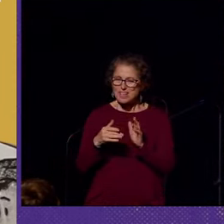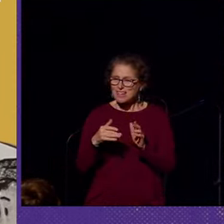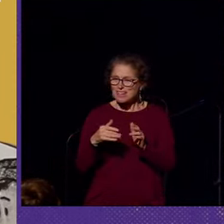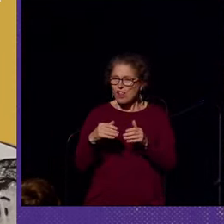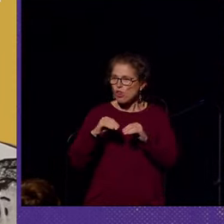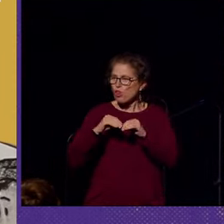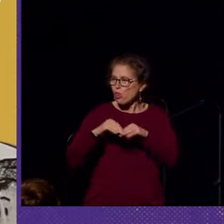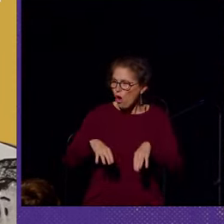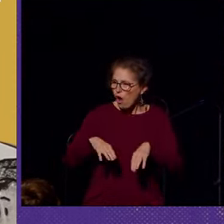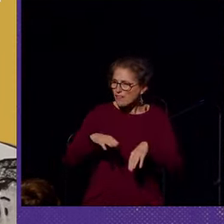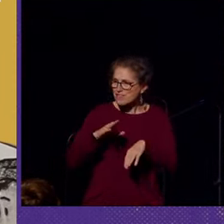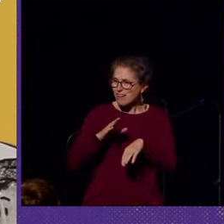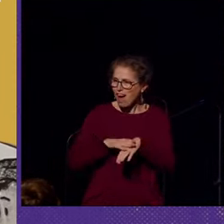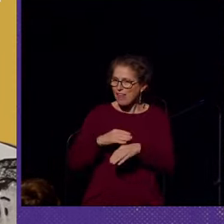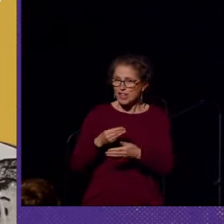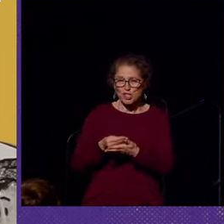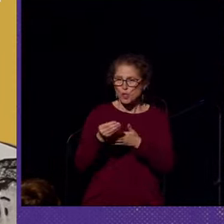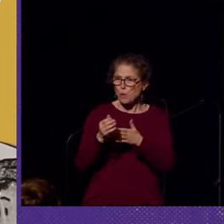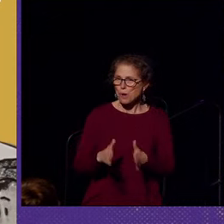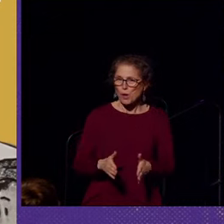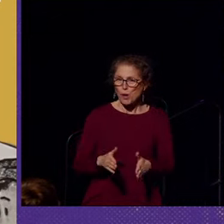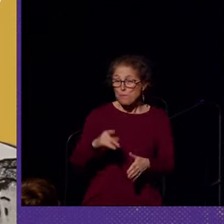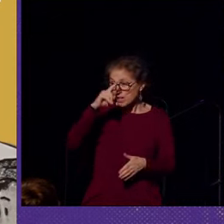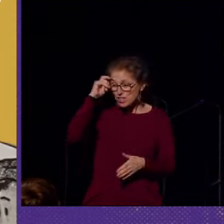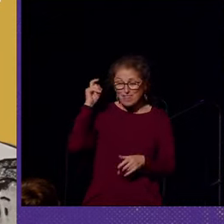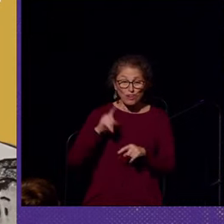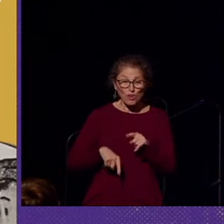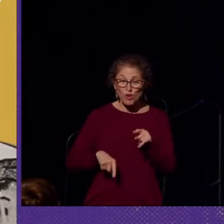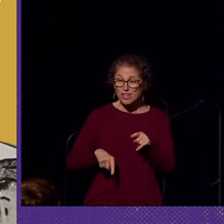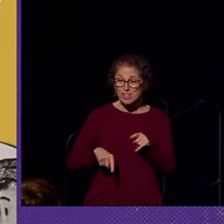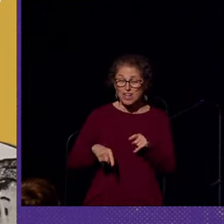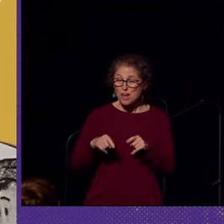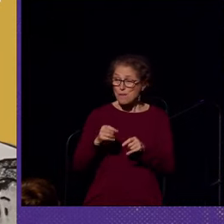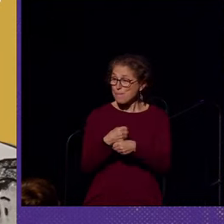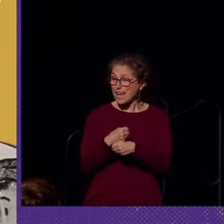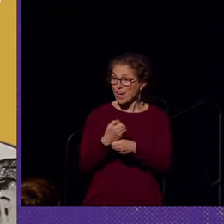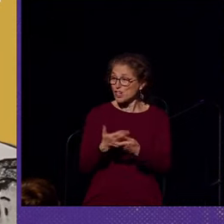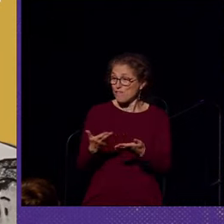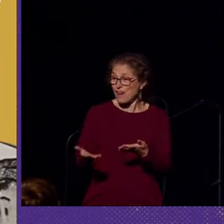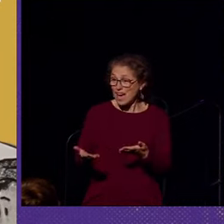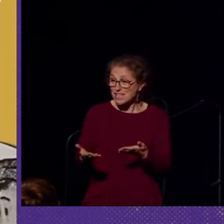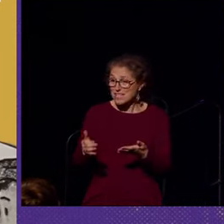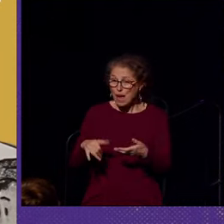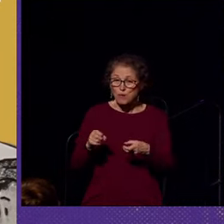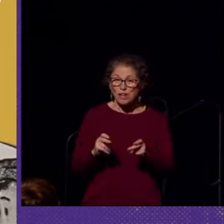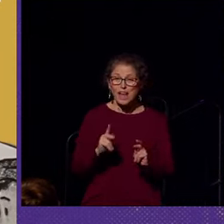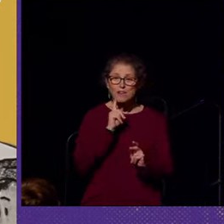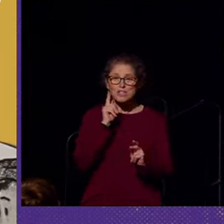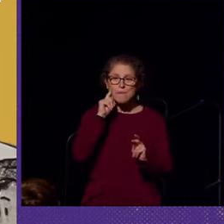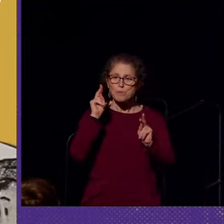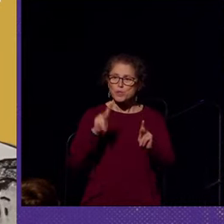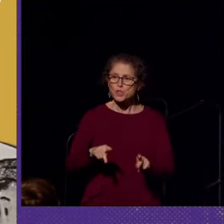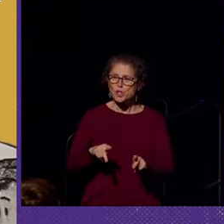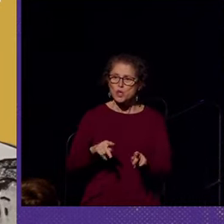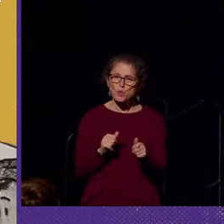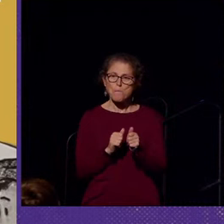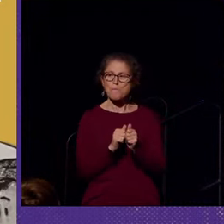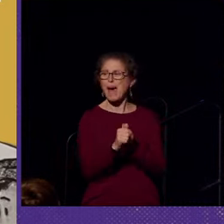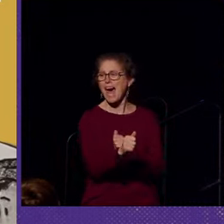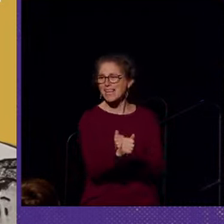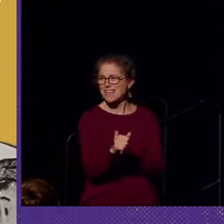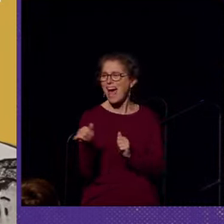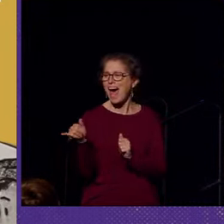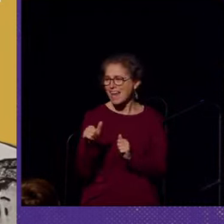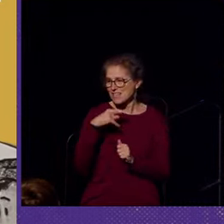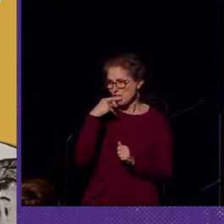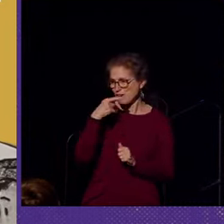lost on their consumers because they could not create a device that would allow a deaf person to pass a hearing.